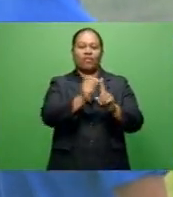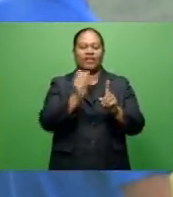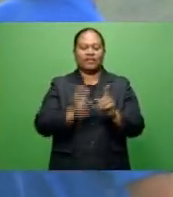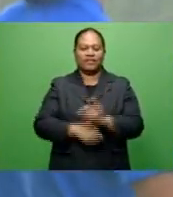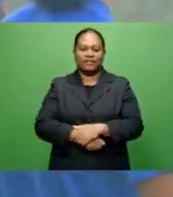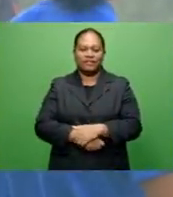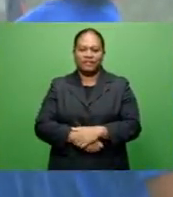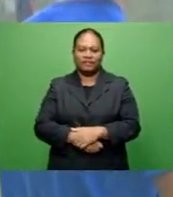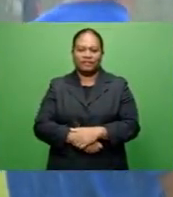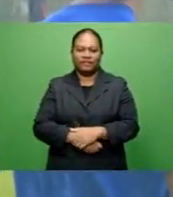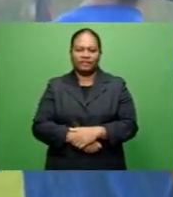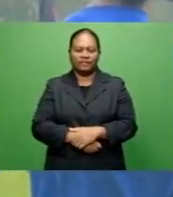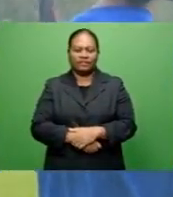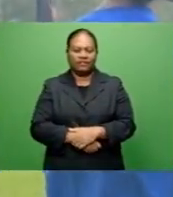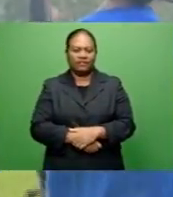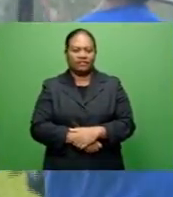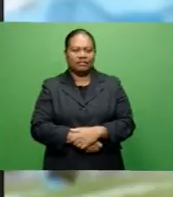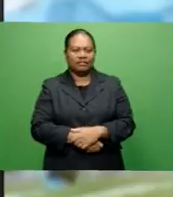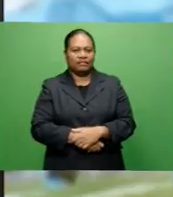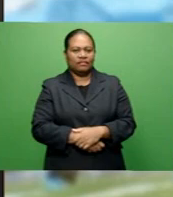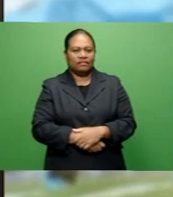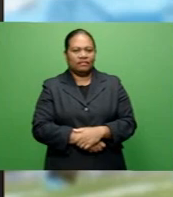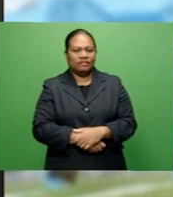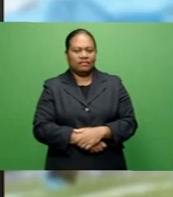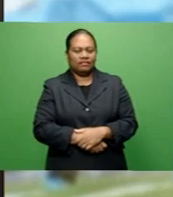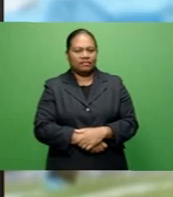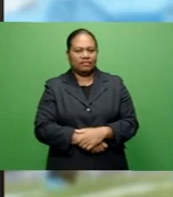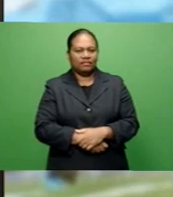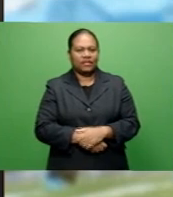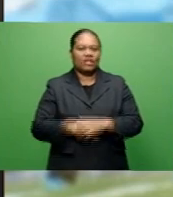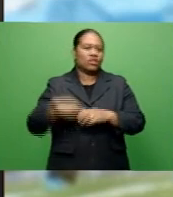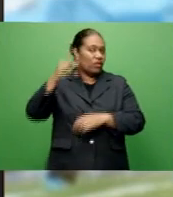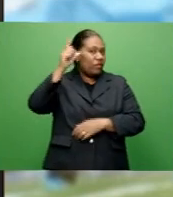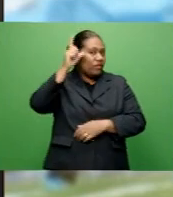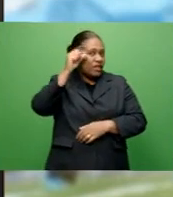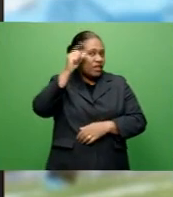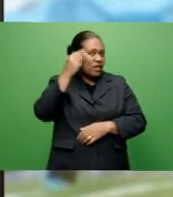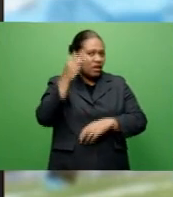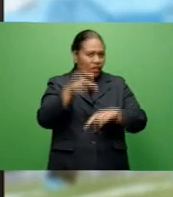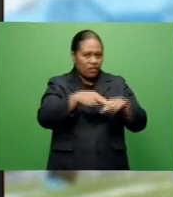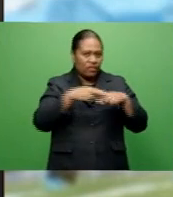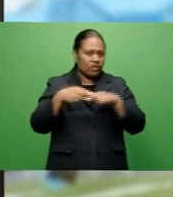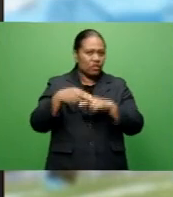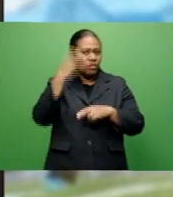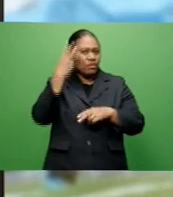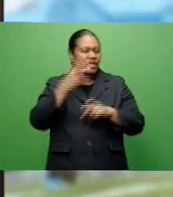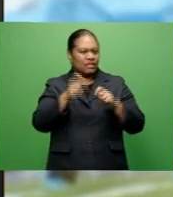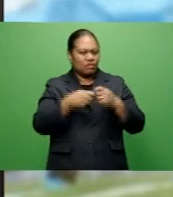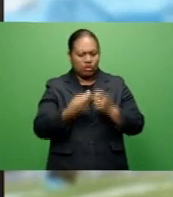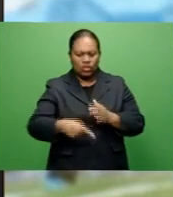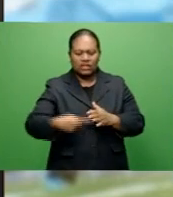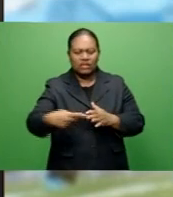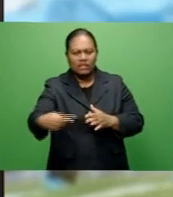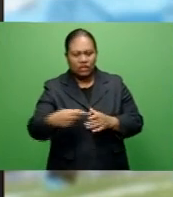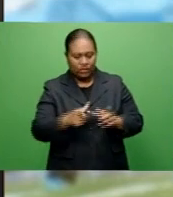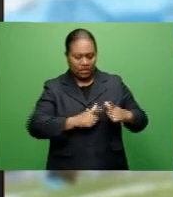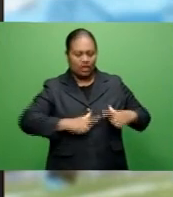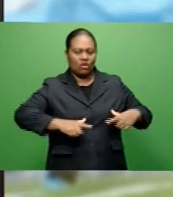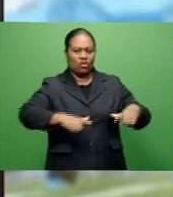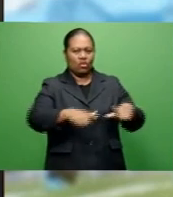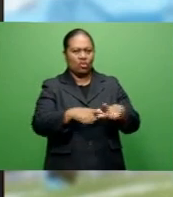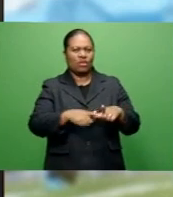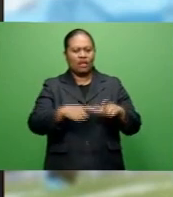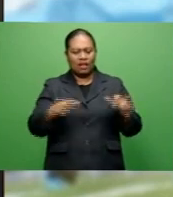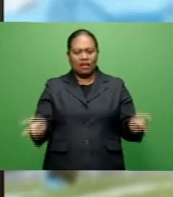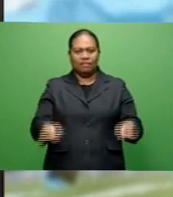Karleen Tavi, FBC Sports. The Fijiana 7th team will continue to use local tournaments to test its players.